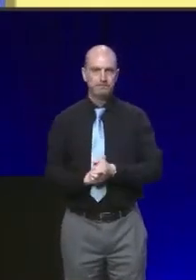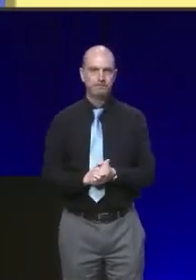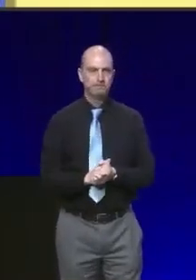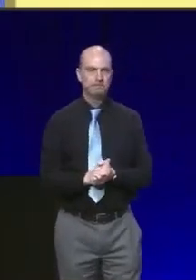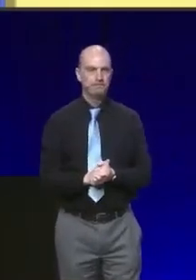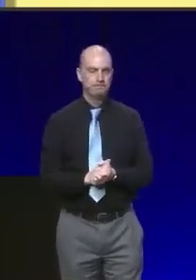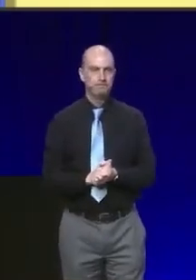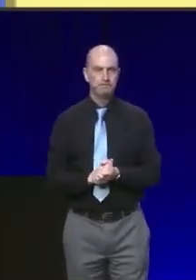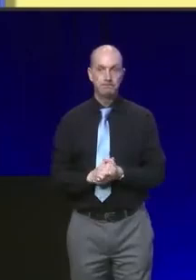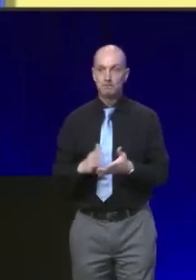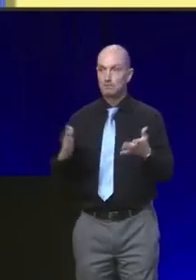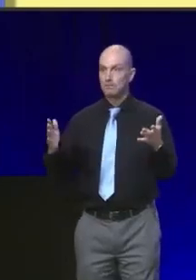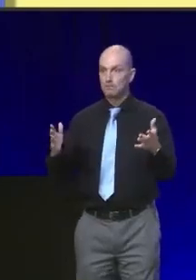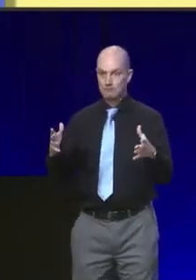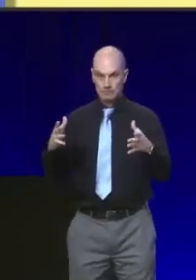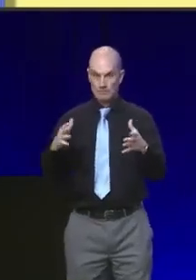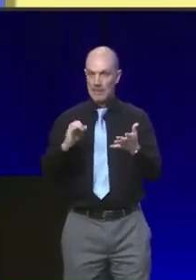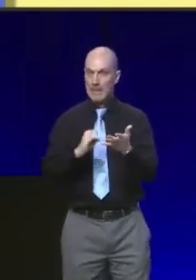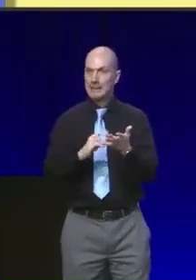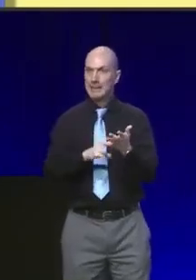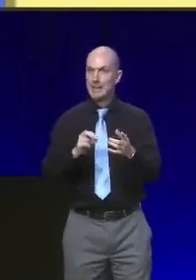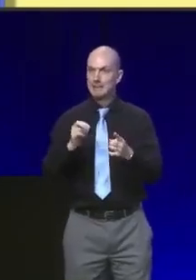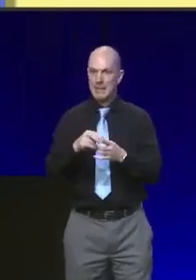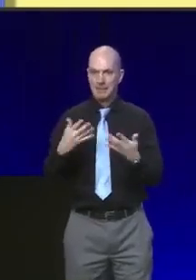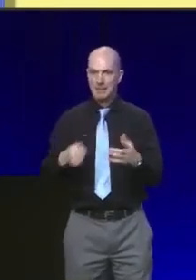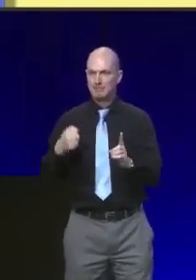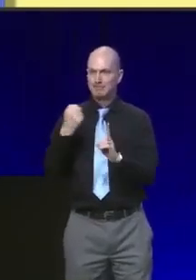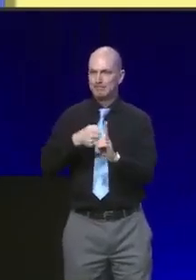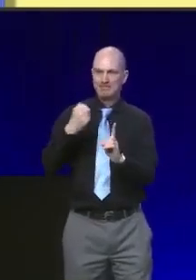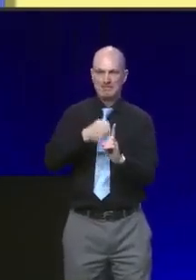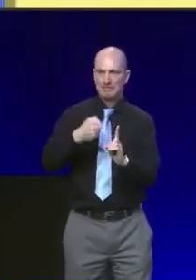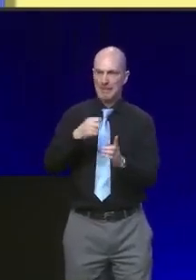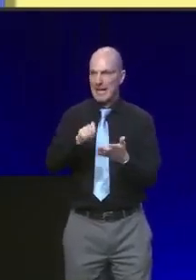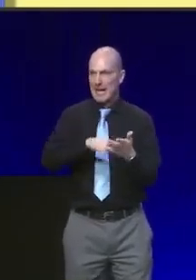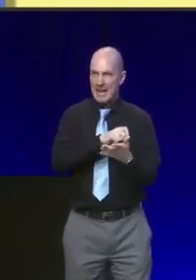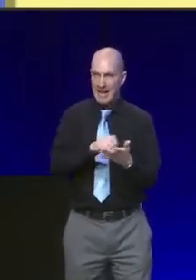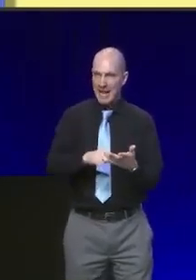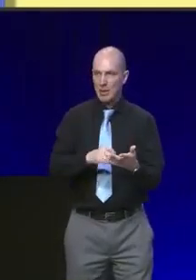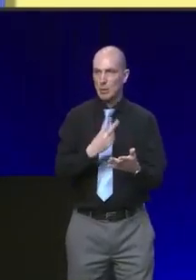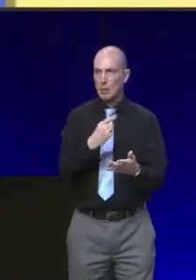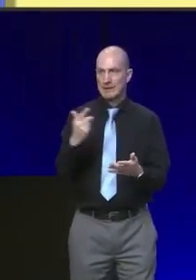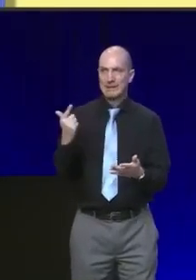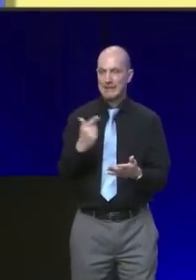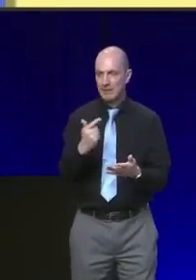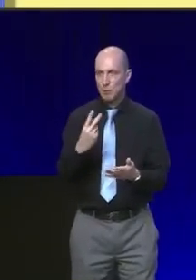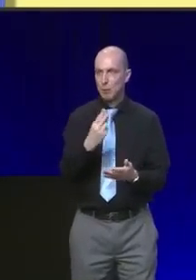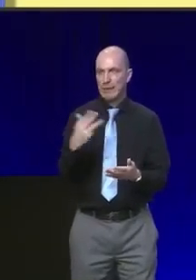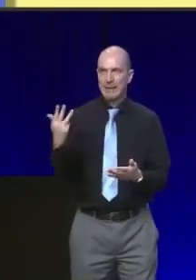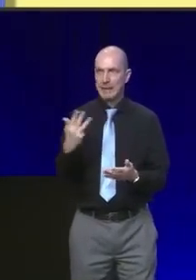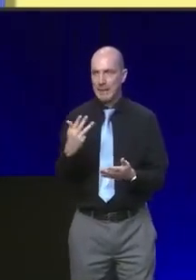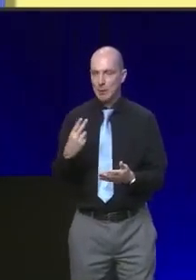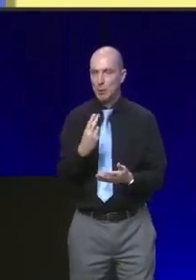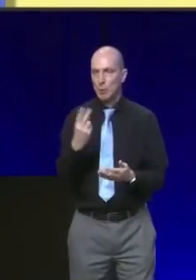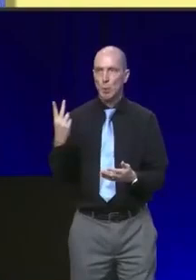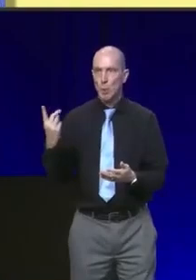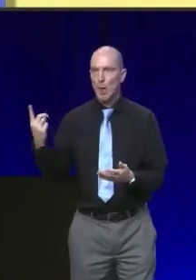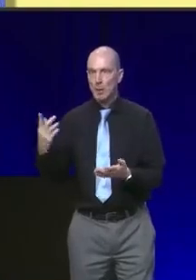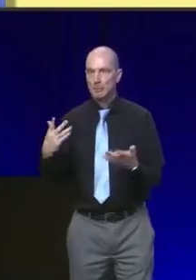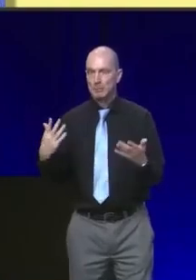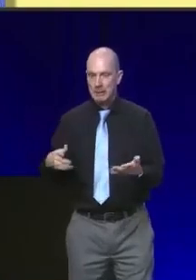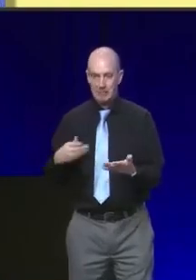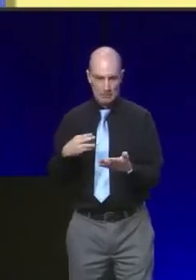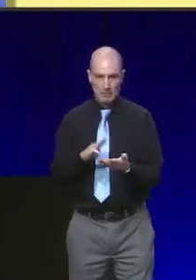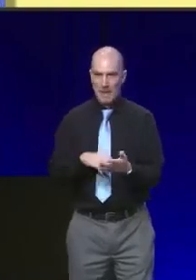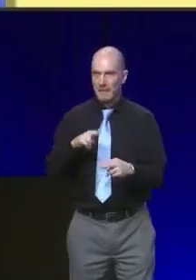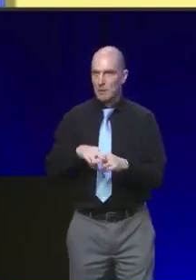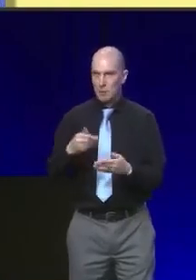The SNP fought elections in 2017, in 2019 and in 2021 on a manifesto commitment